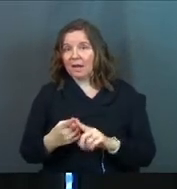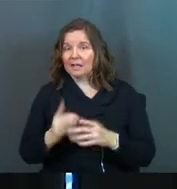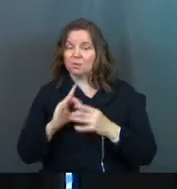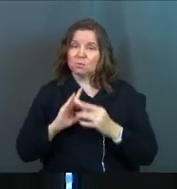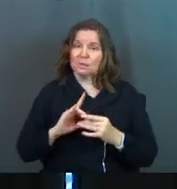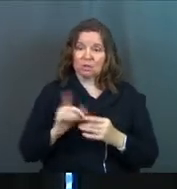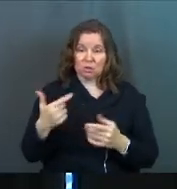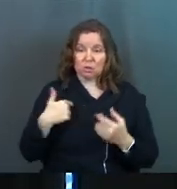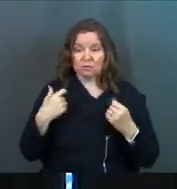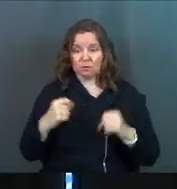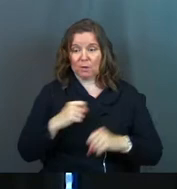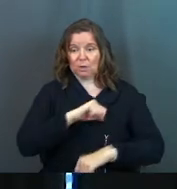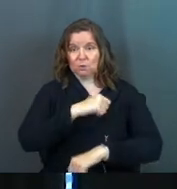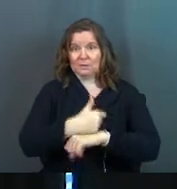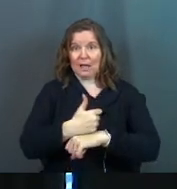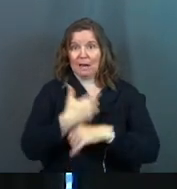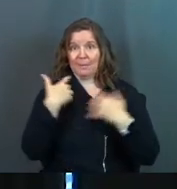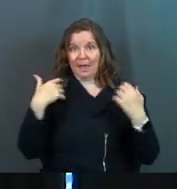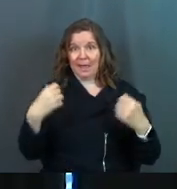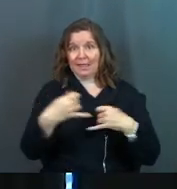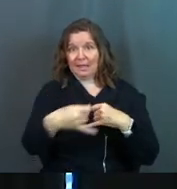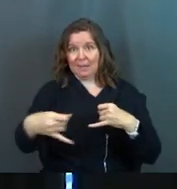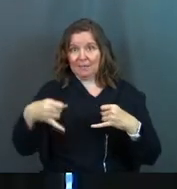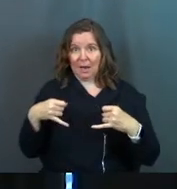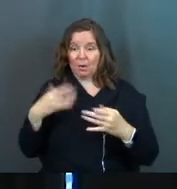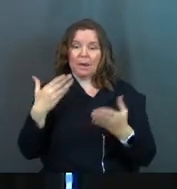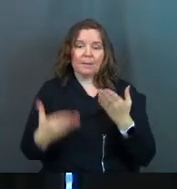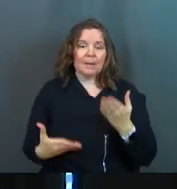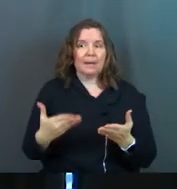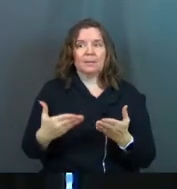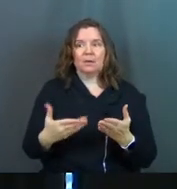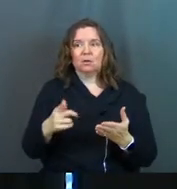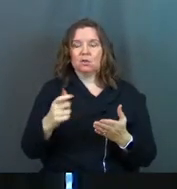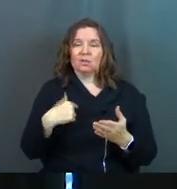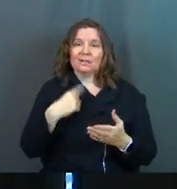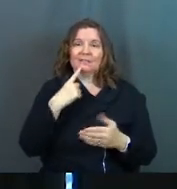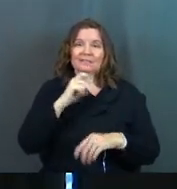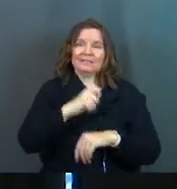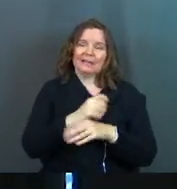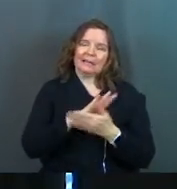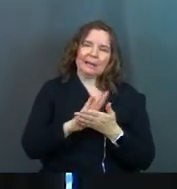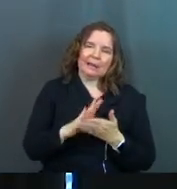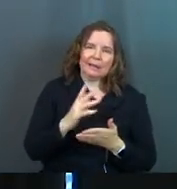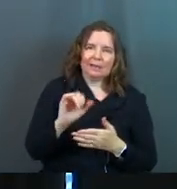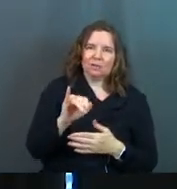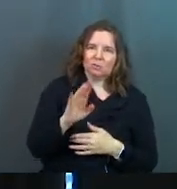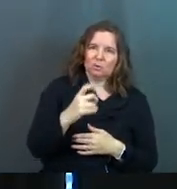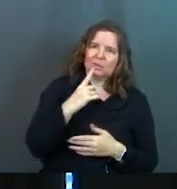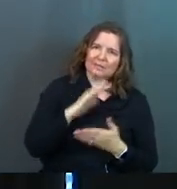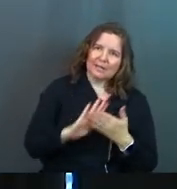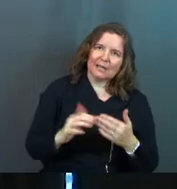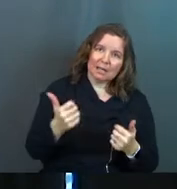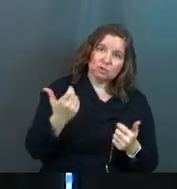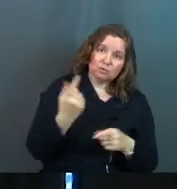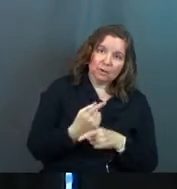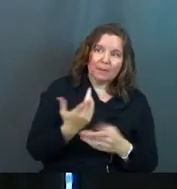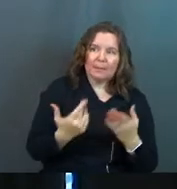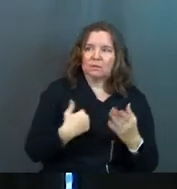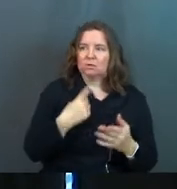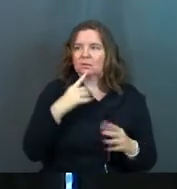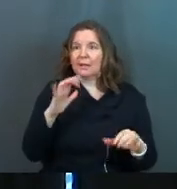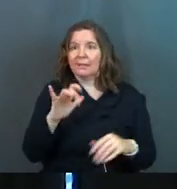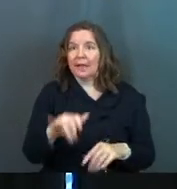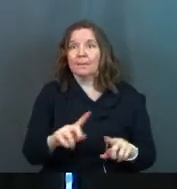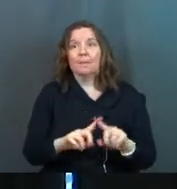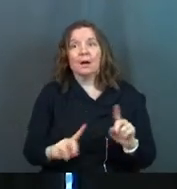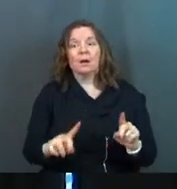relationships, you've tried to set healthy boundaries before. And maybe you could have set it nicer, like Joe Kaliza could have set it nicer, right? Like maybe you could